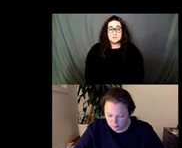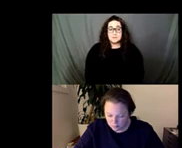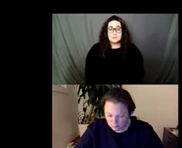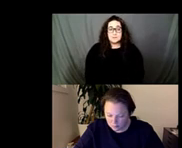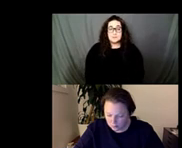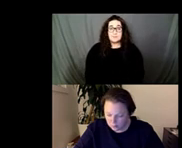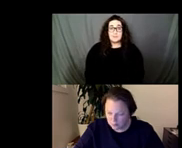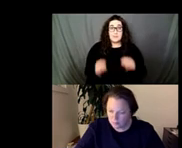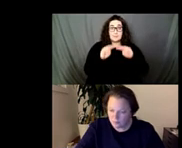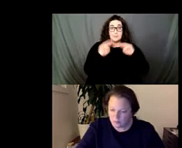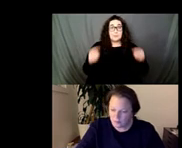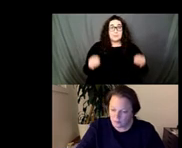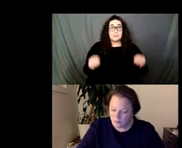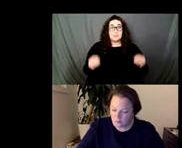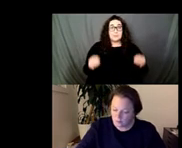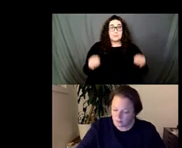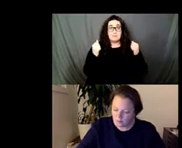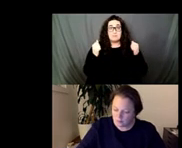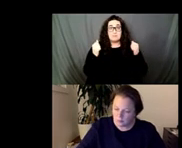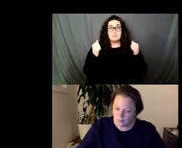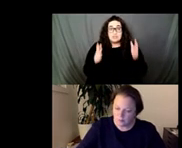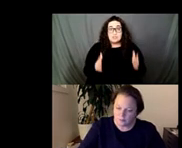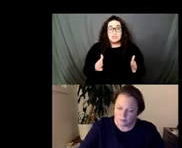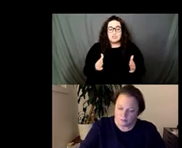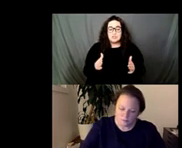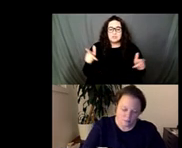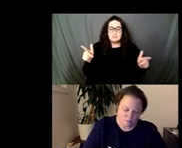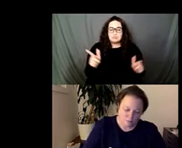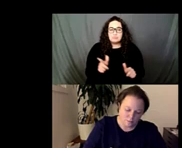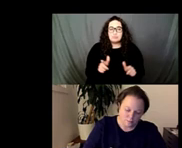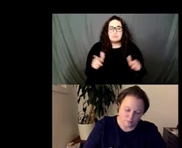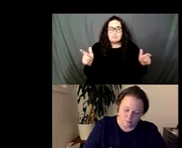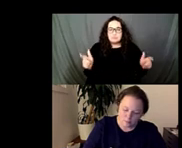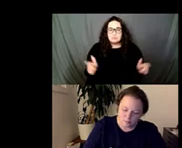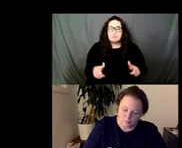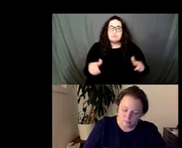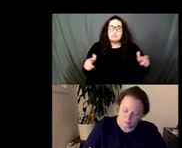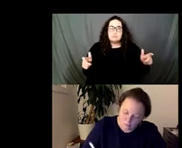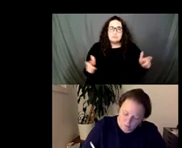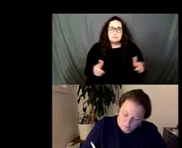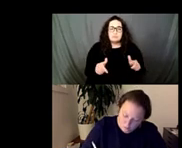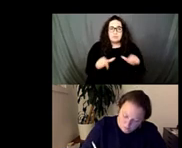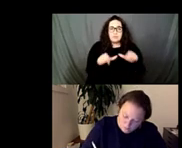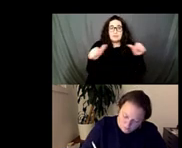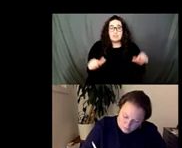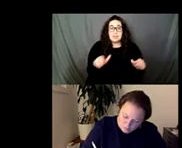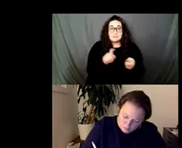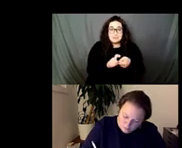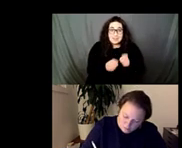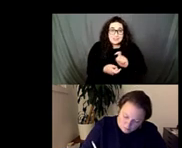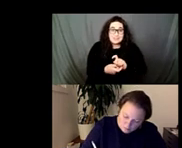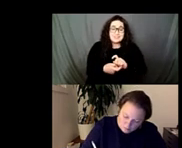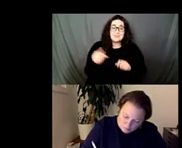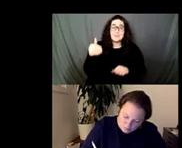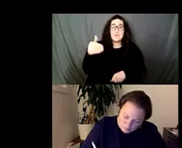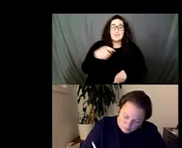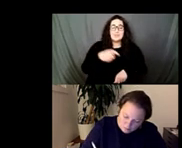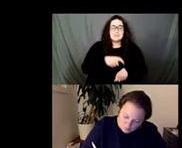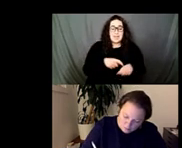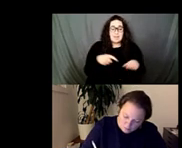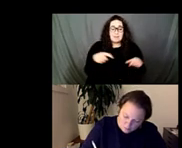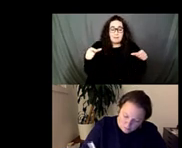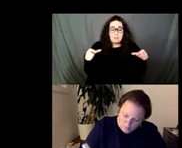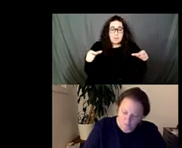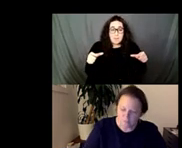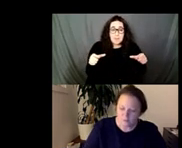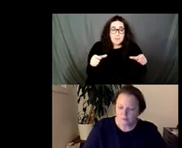museum with a lot of traffic over time that piece um uh depletes and as you know as a curator if you